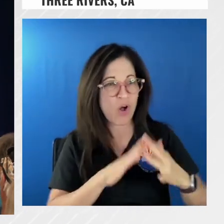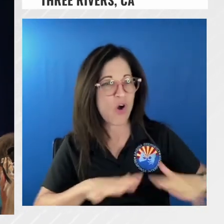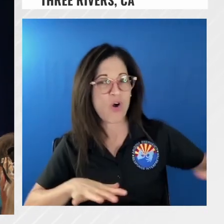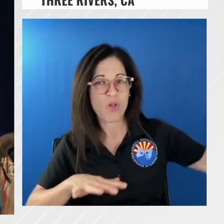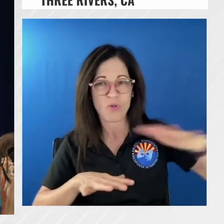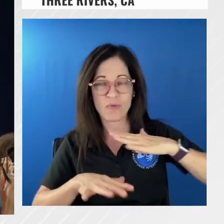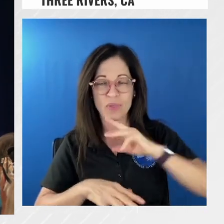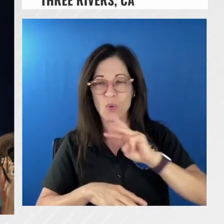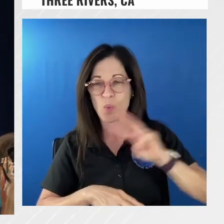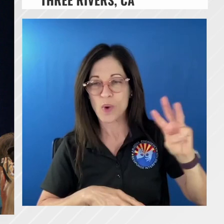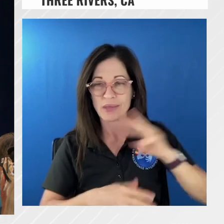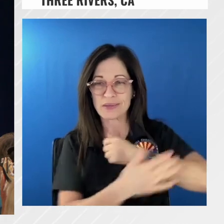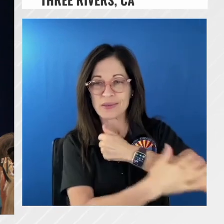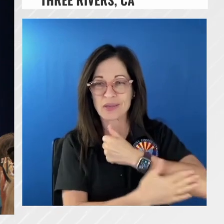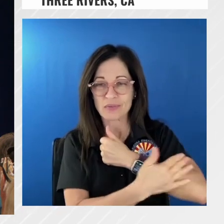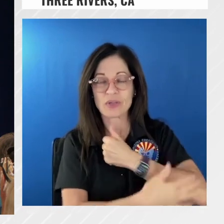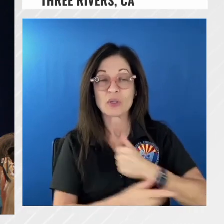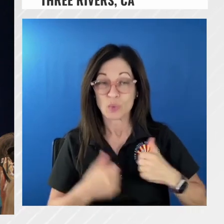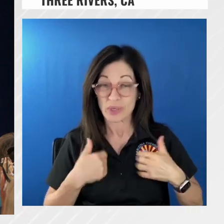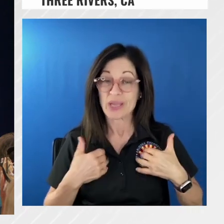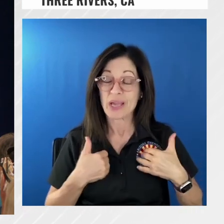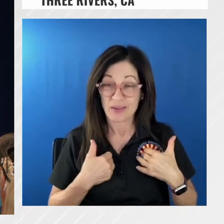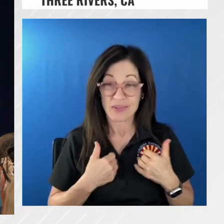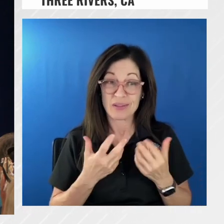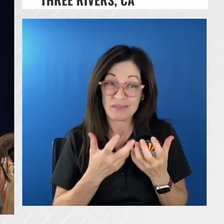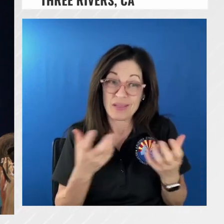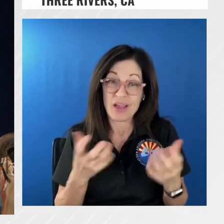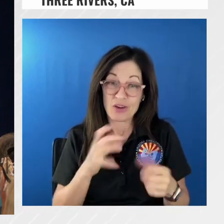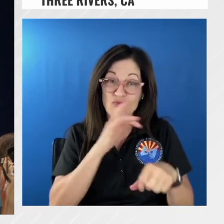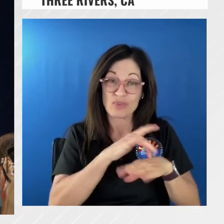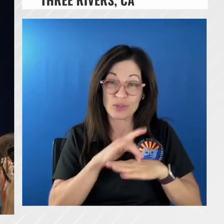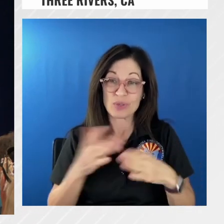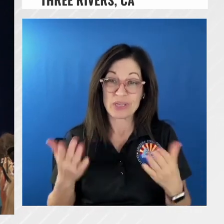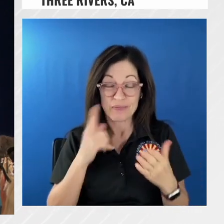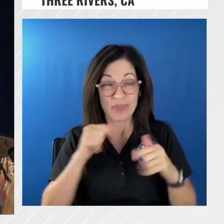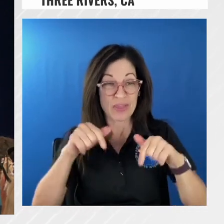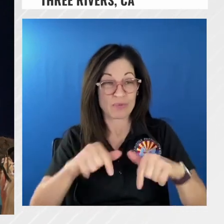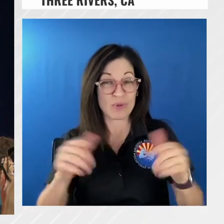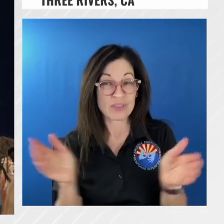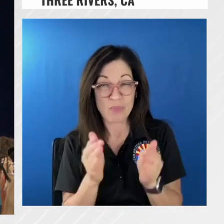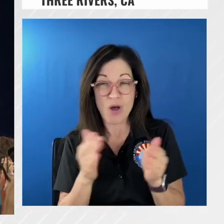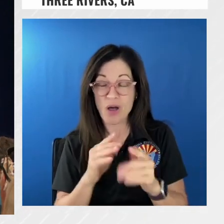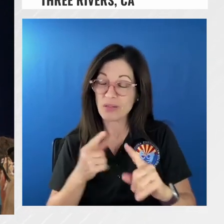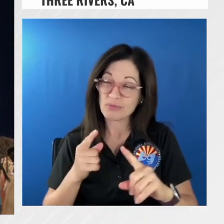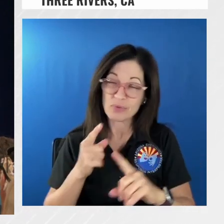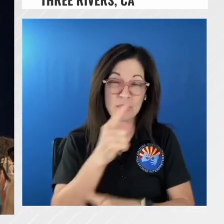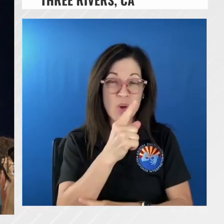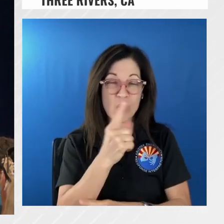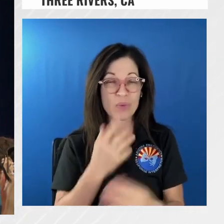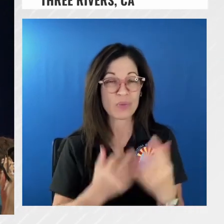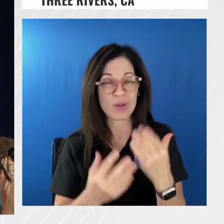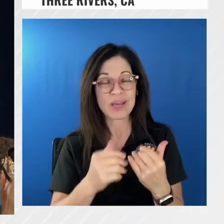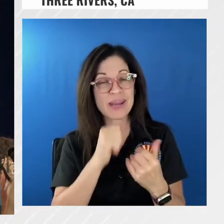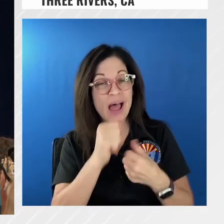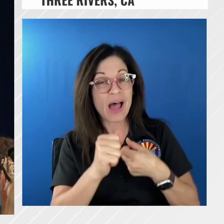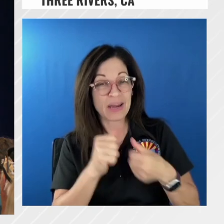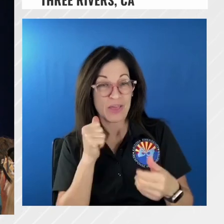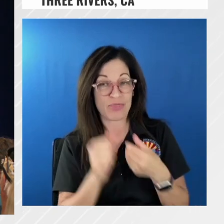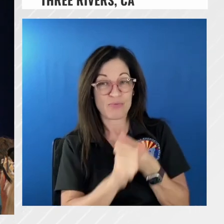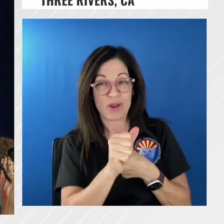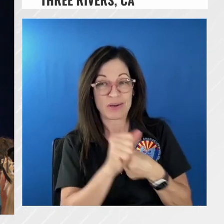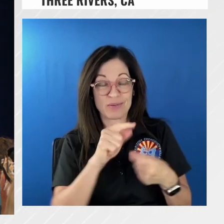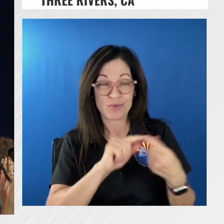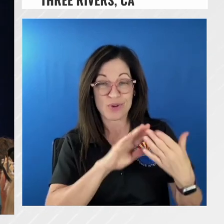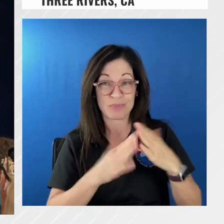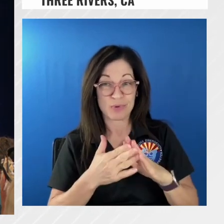more than our lion's share of resources on this really small remote non-threatening fire uh and